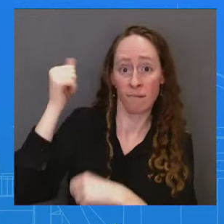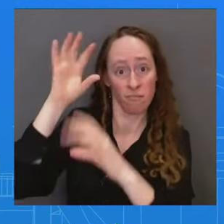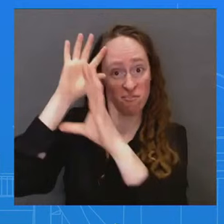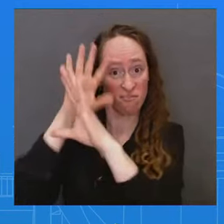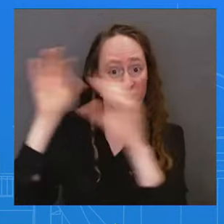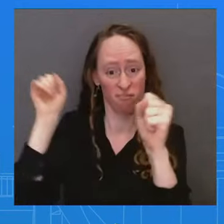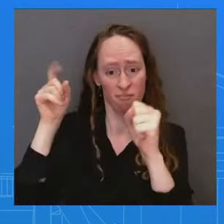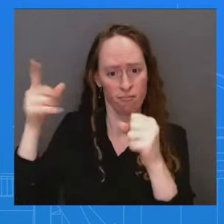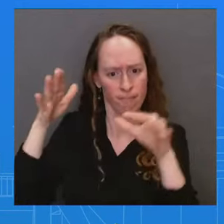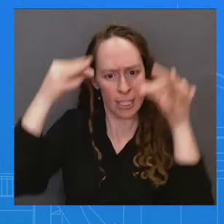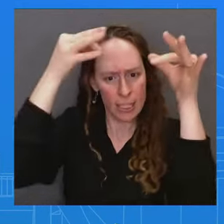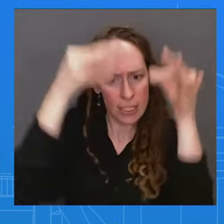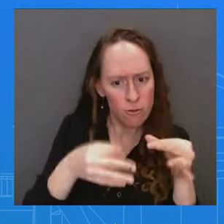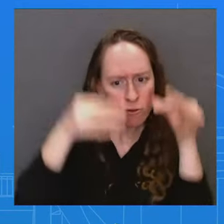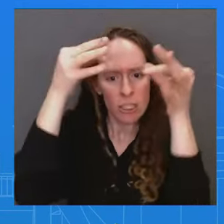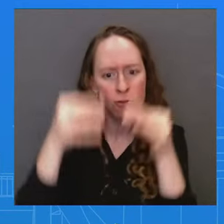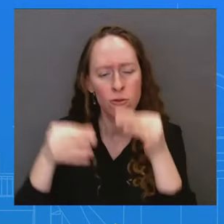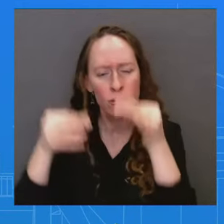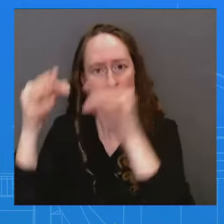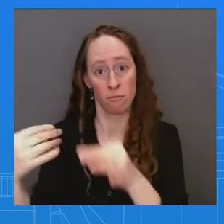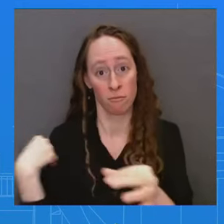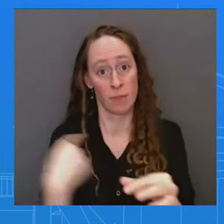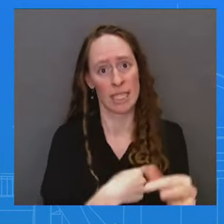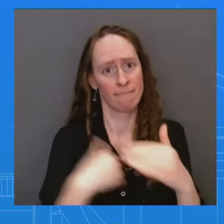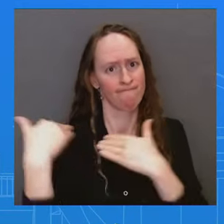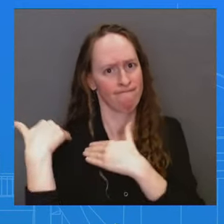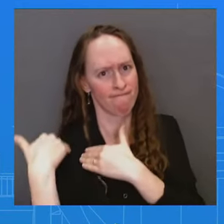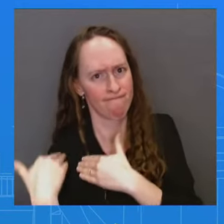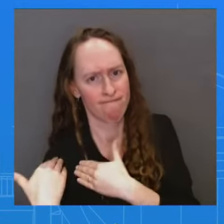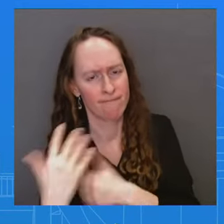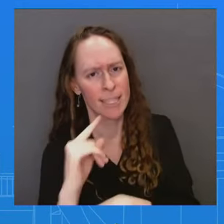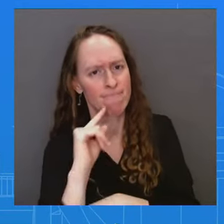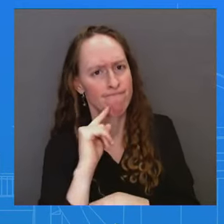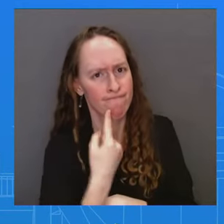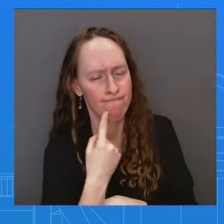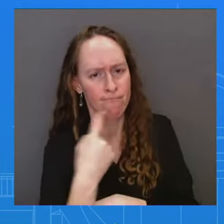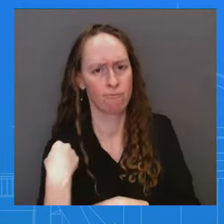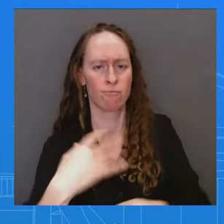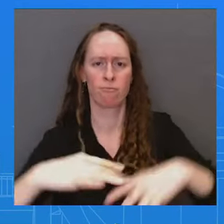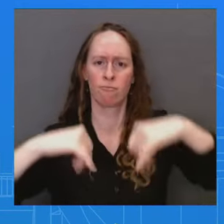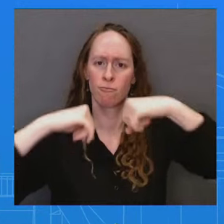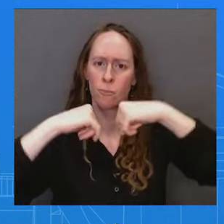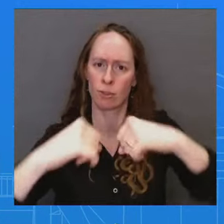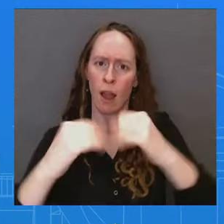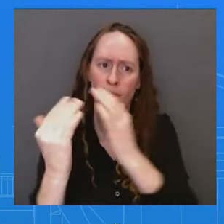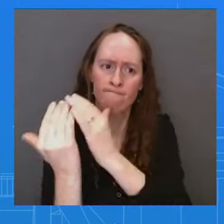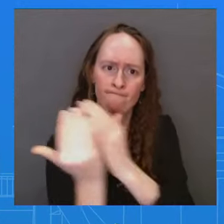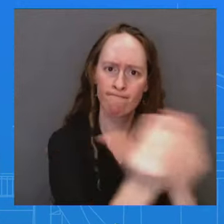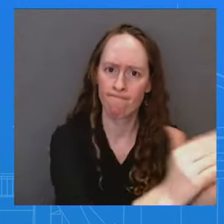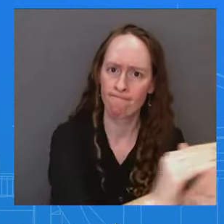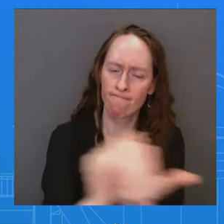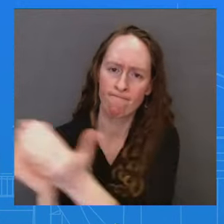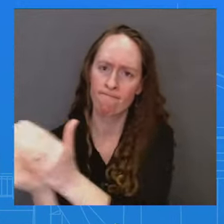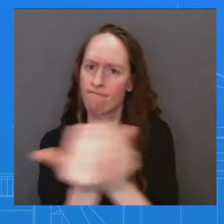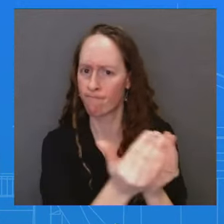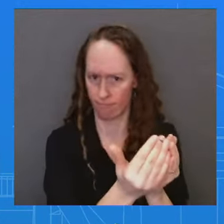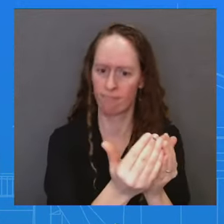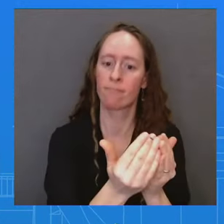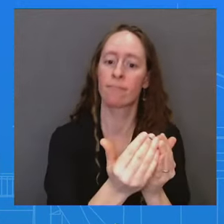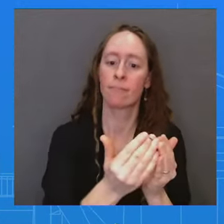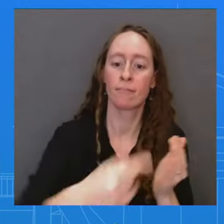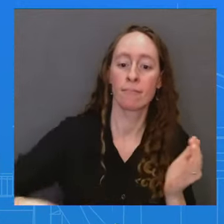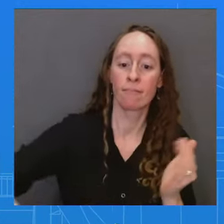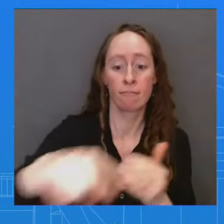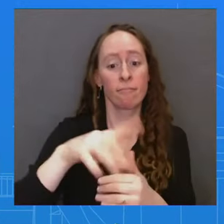protect our ships and our sailors at sea, as well as the responsibility to protect the flow of international commerce. You talked to